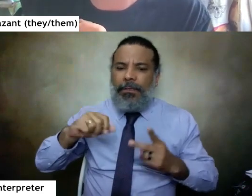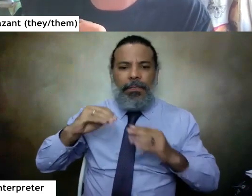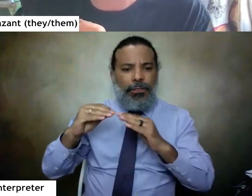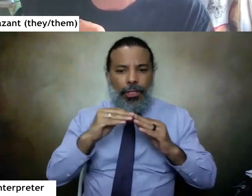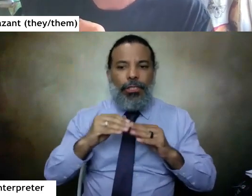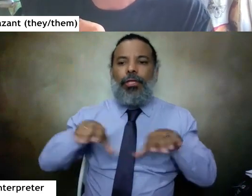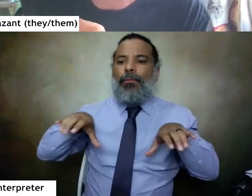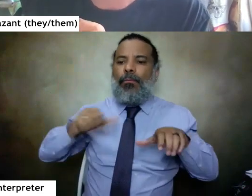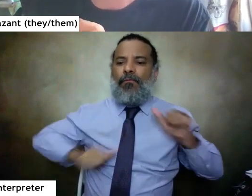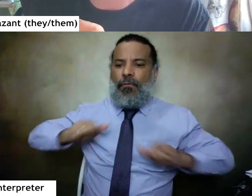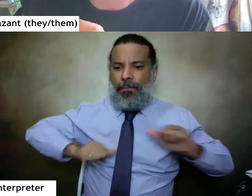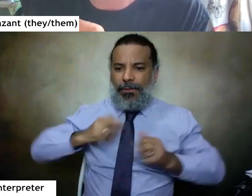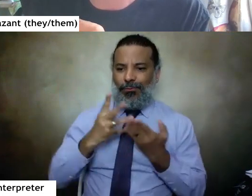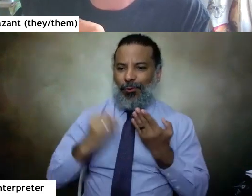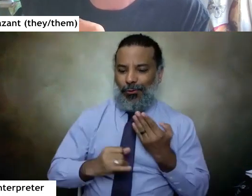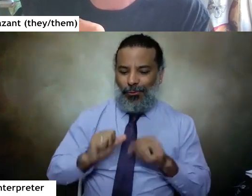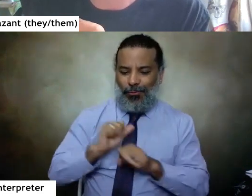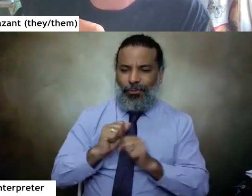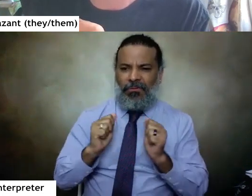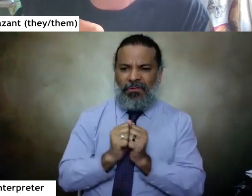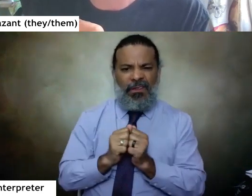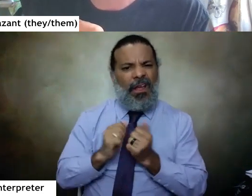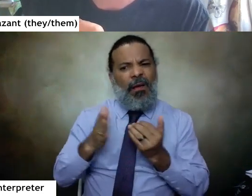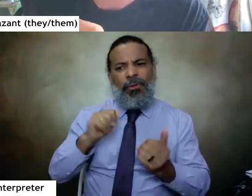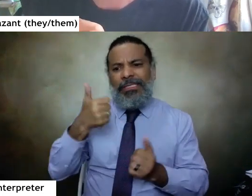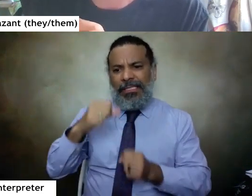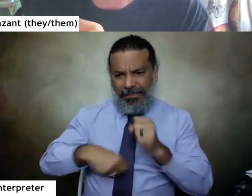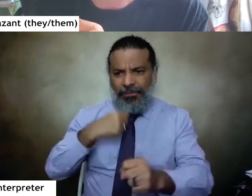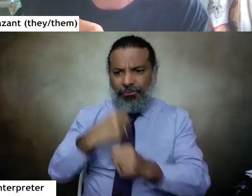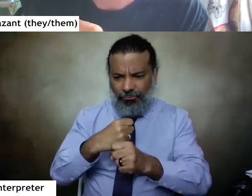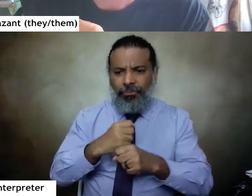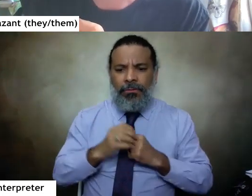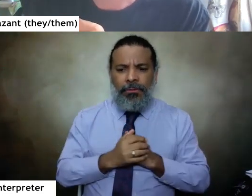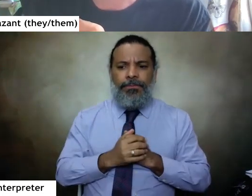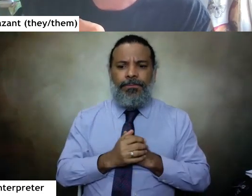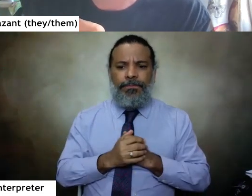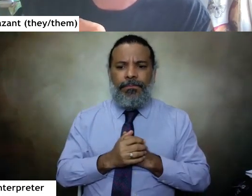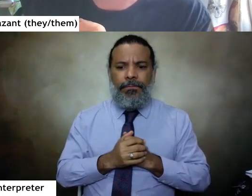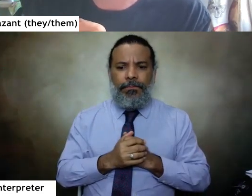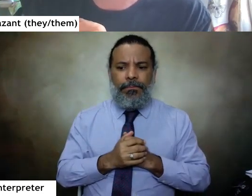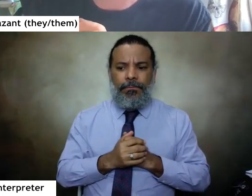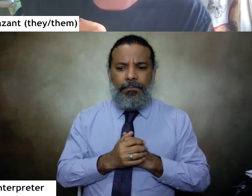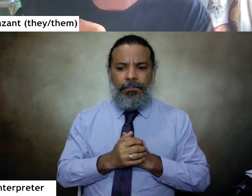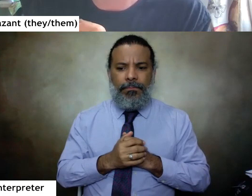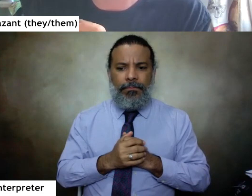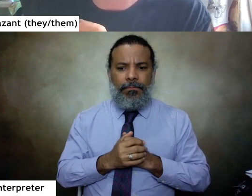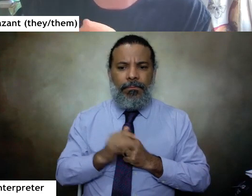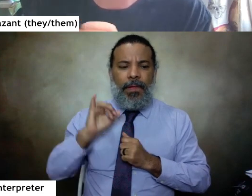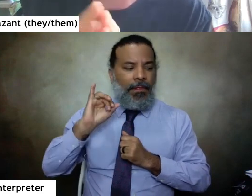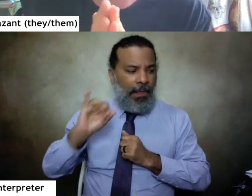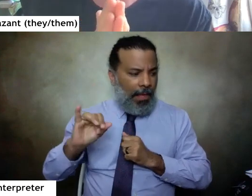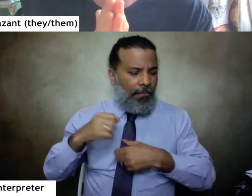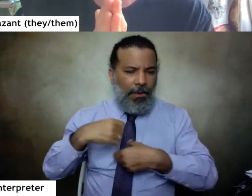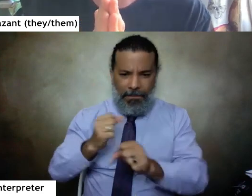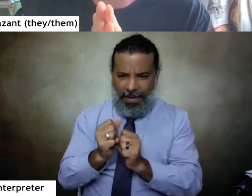project project that I've worked with for about a decade. This is a little image we made together